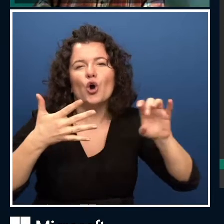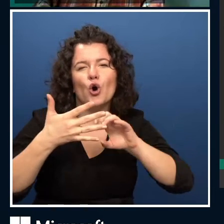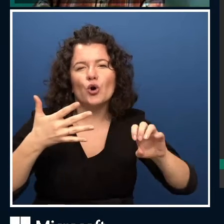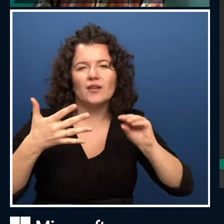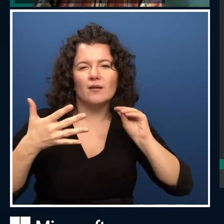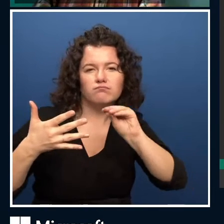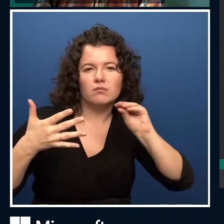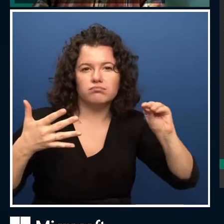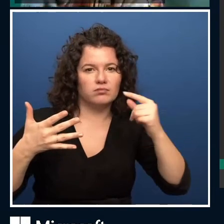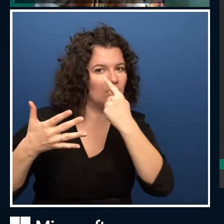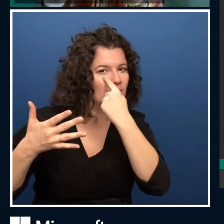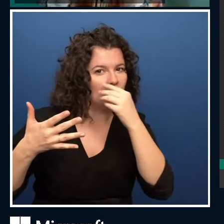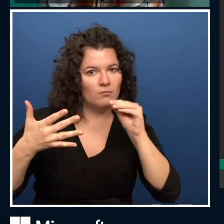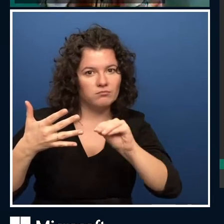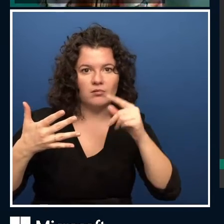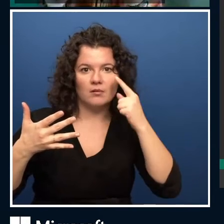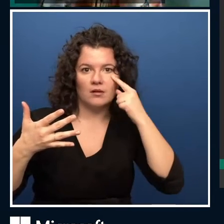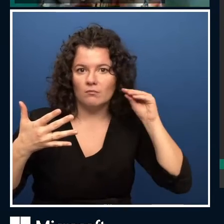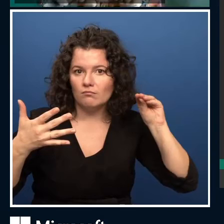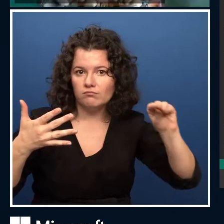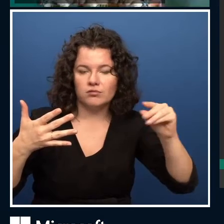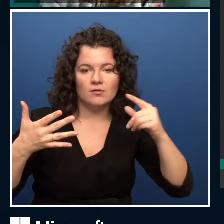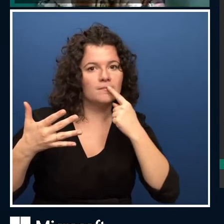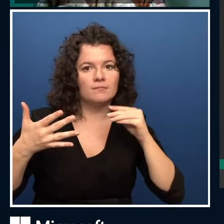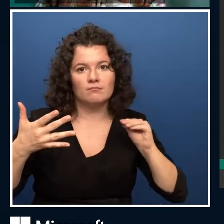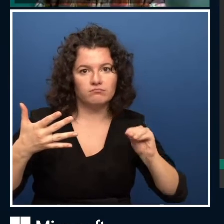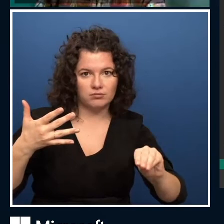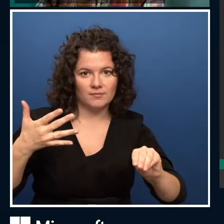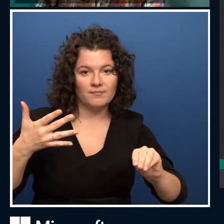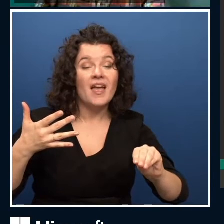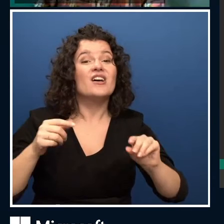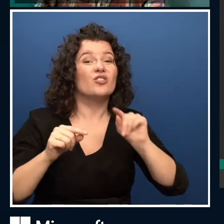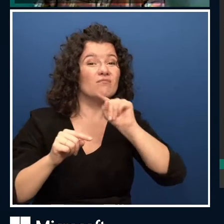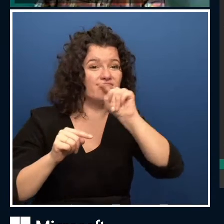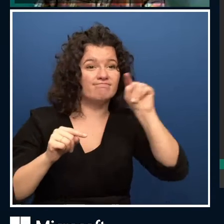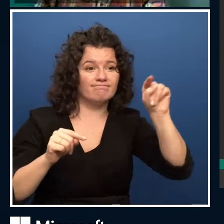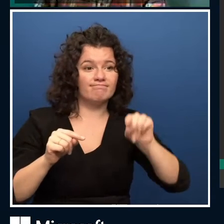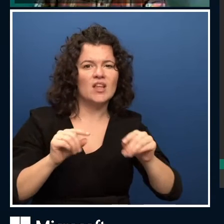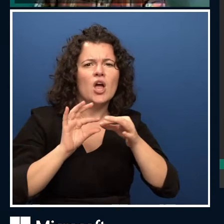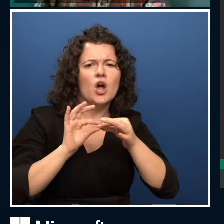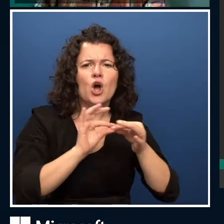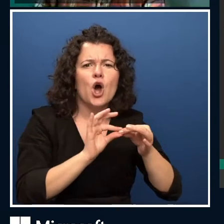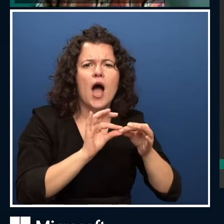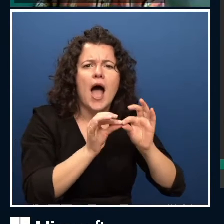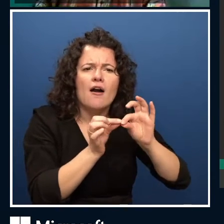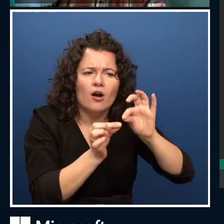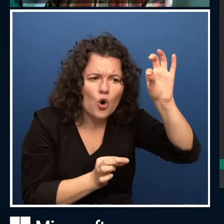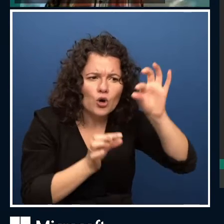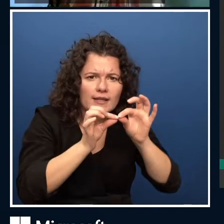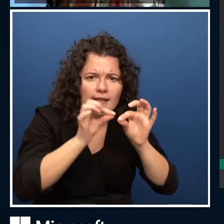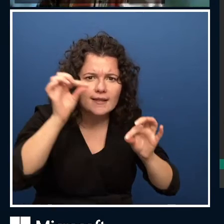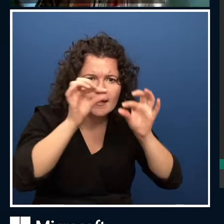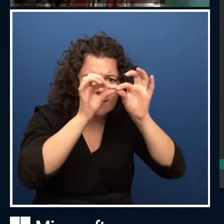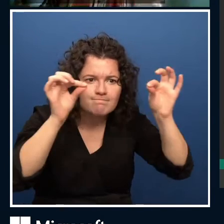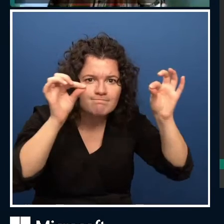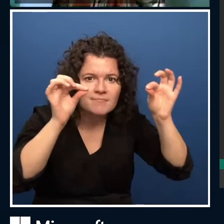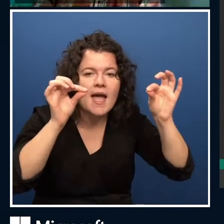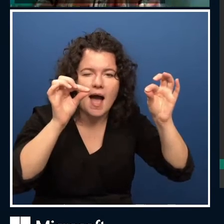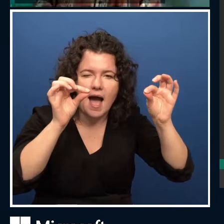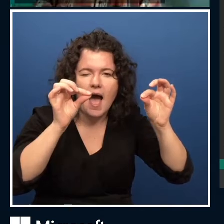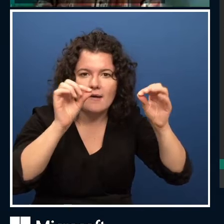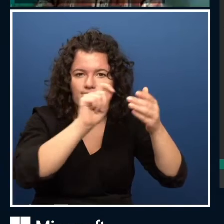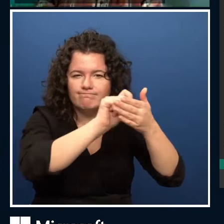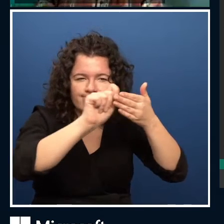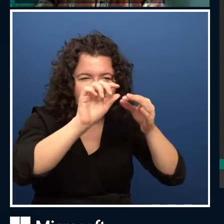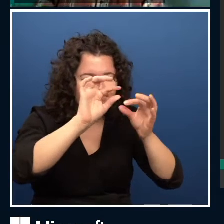coordinates, hard coded, where I want eyes and the middle of the mouth to be in the final picture. And then varperfine does the actual transformation